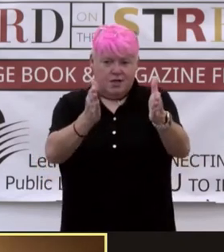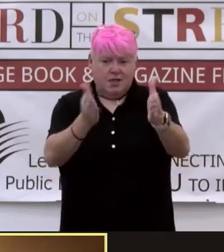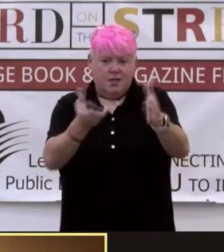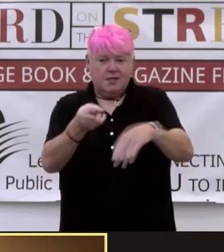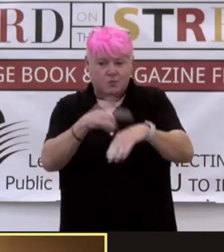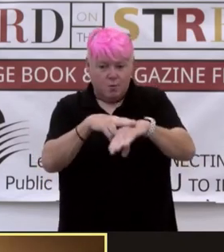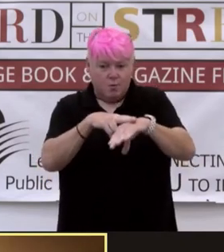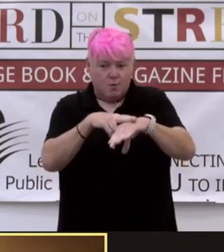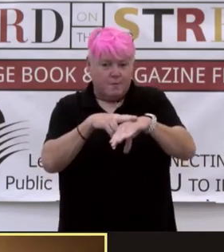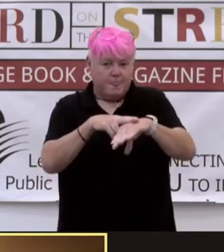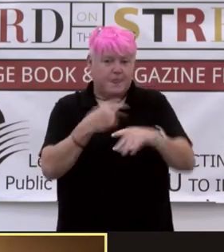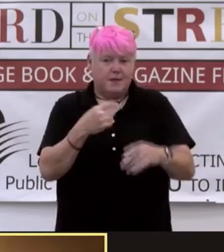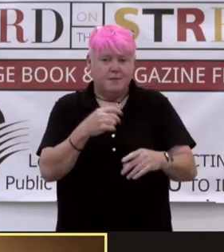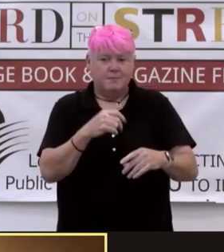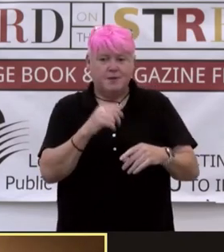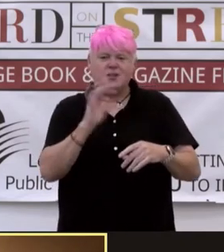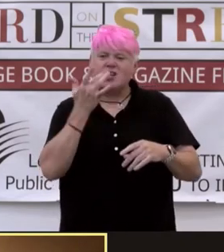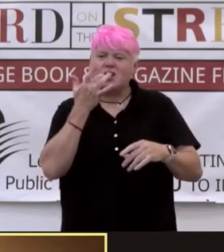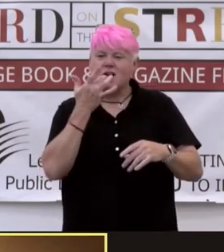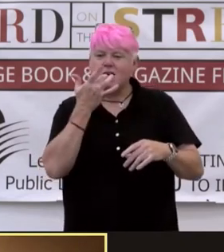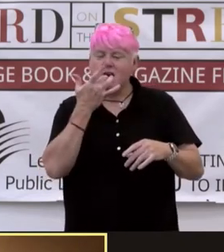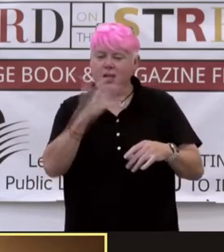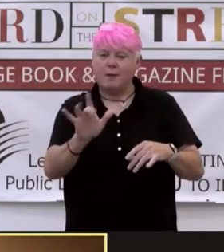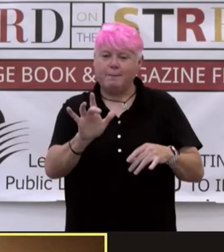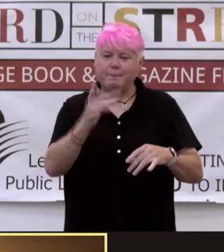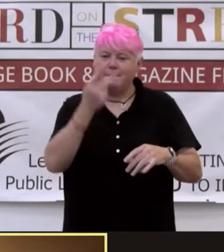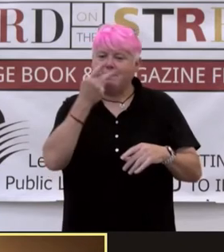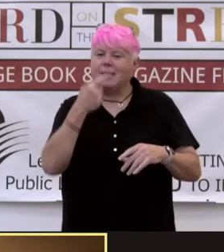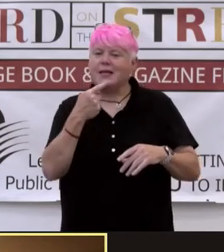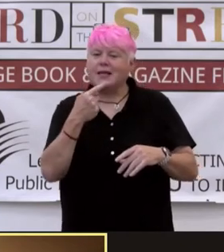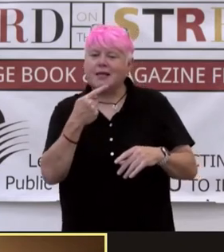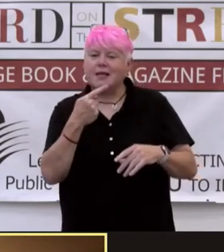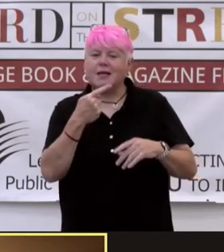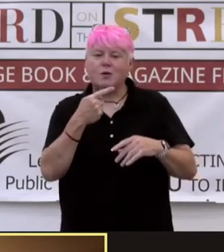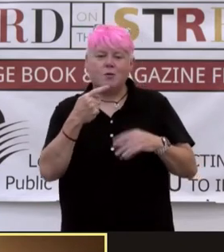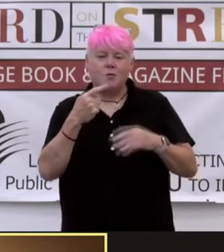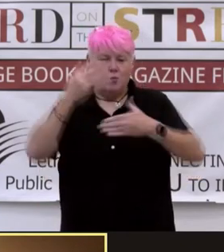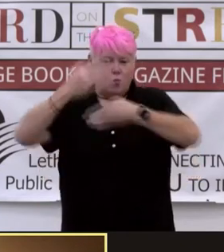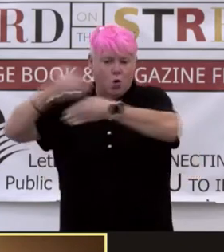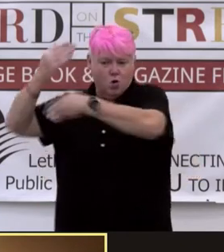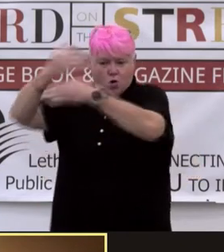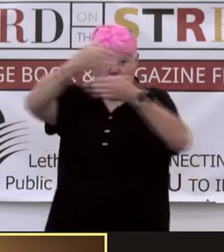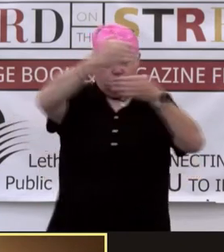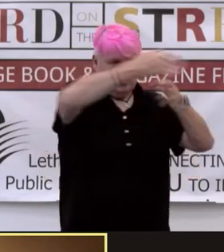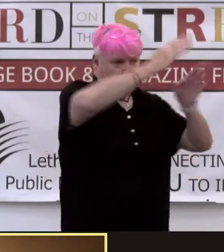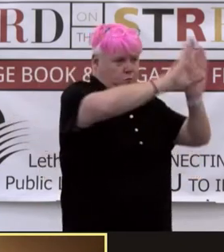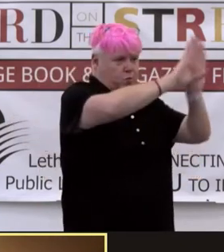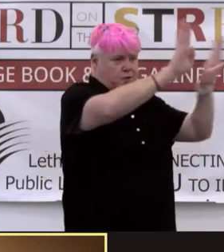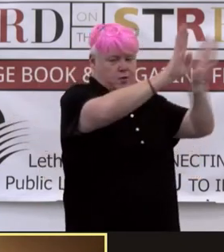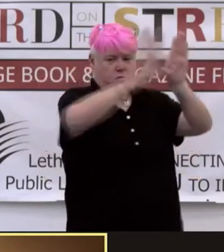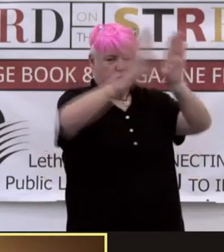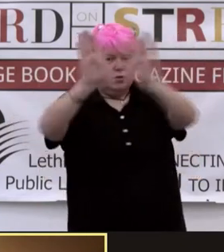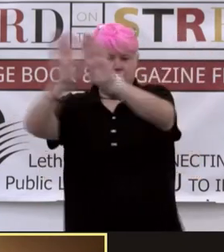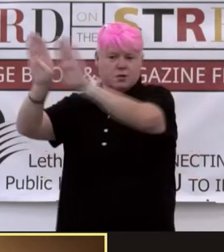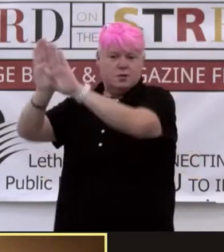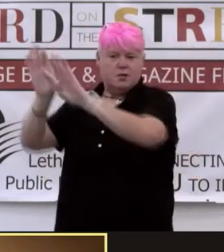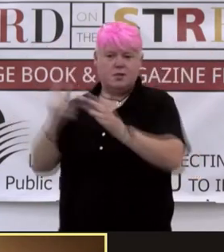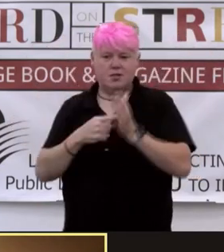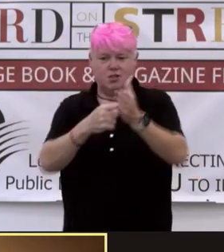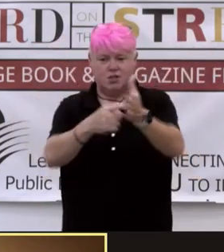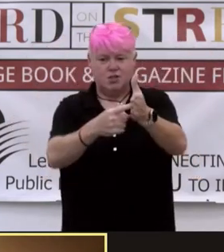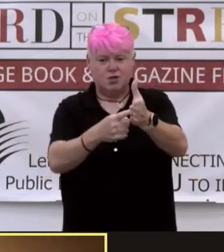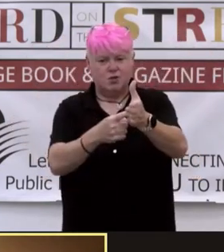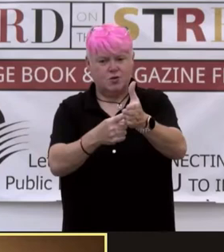rioting of hot pink bougainvillea flowers on the walls between the houses and the sidewalk. Along the way she shows him the